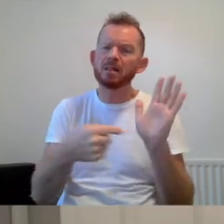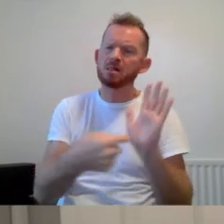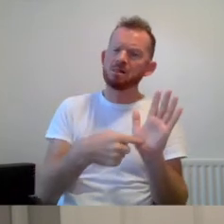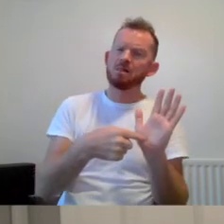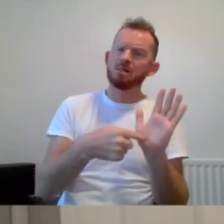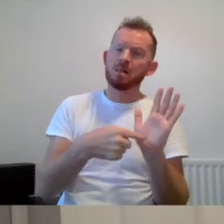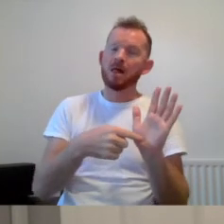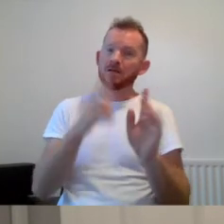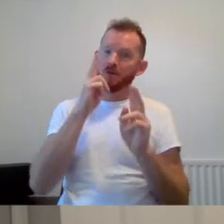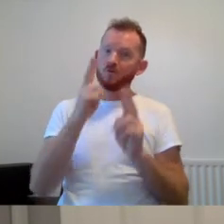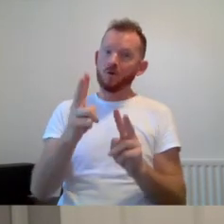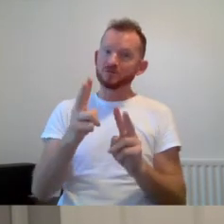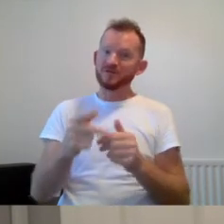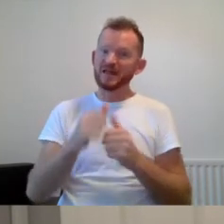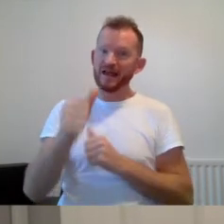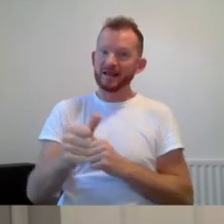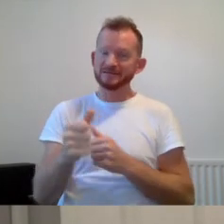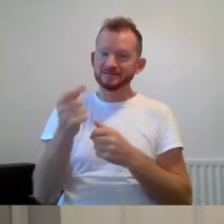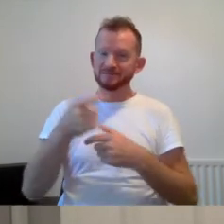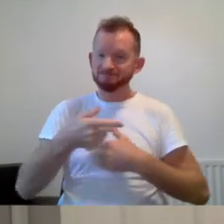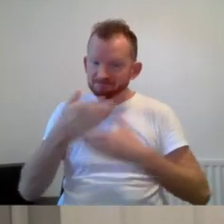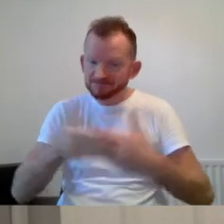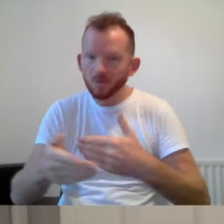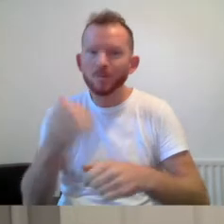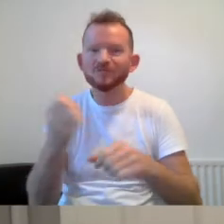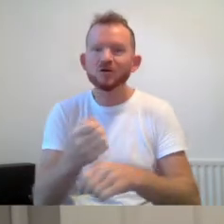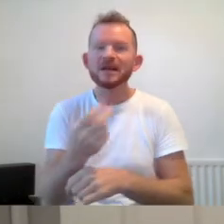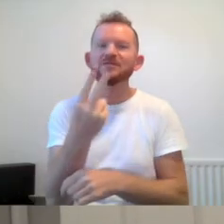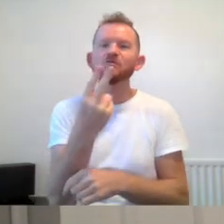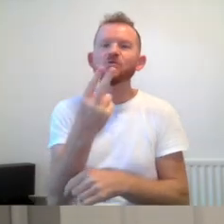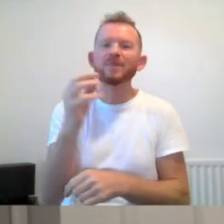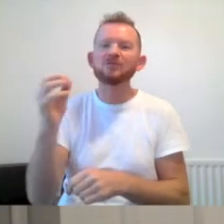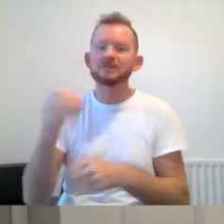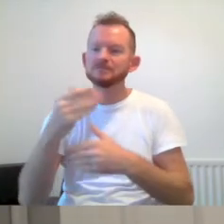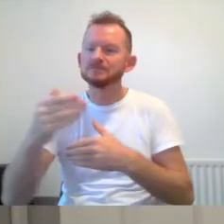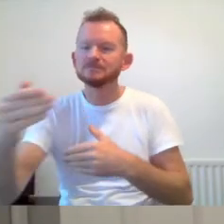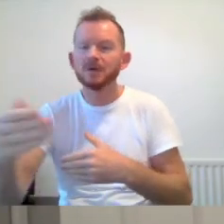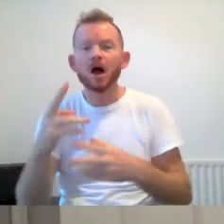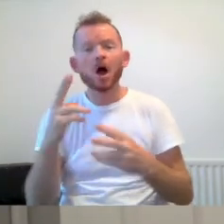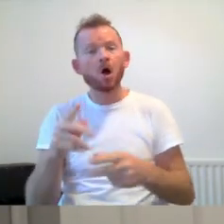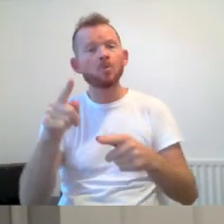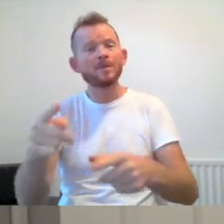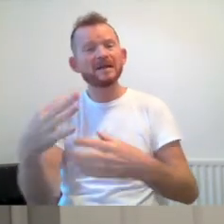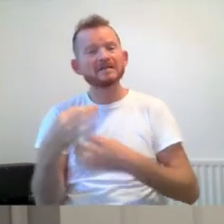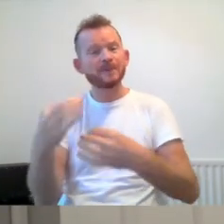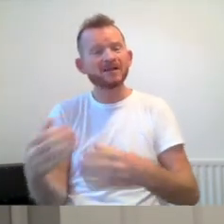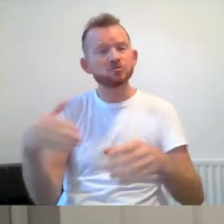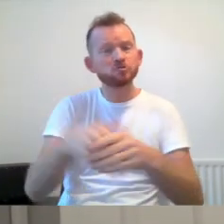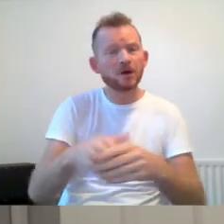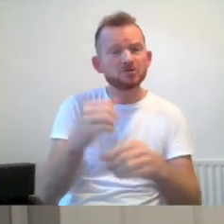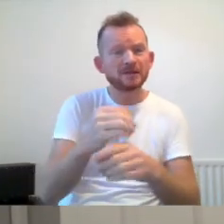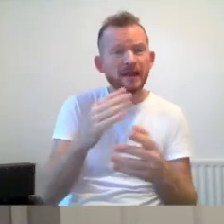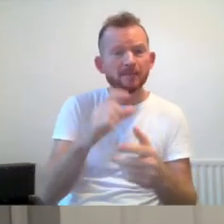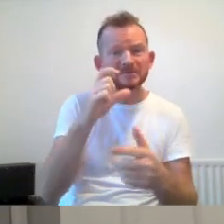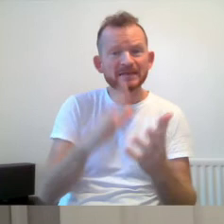peeled for the next instalment of what we've done in the 2000s. We hope you've been inspired to join GMCDP. If